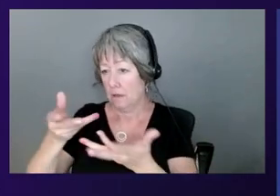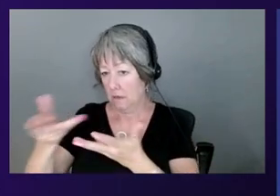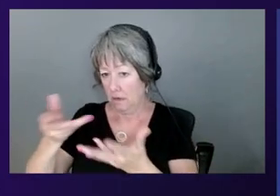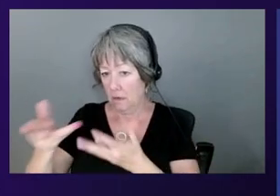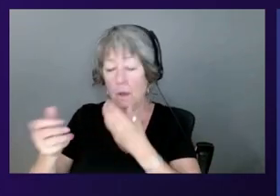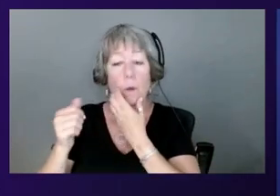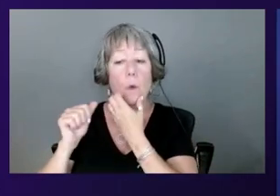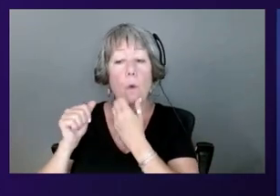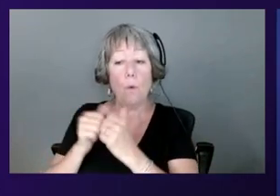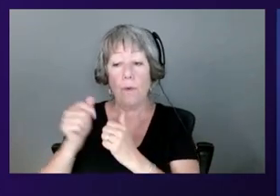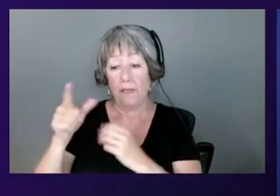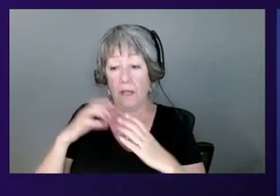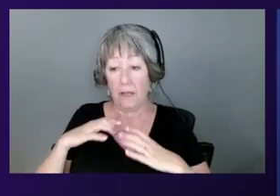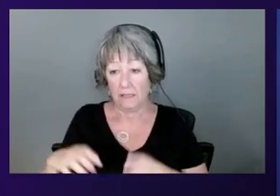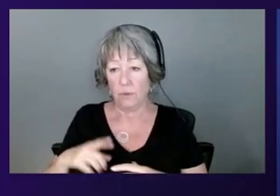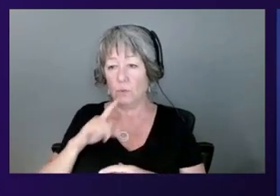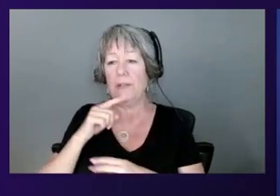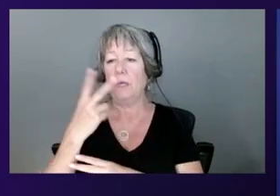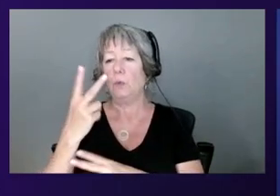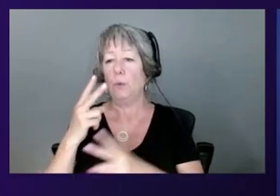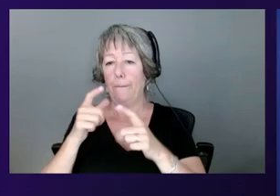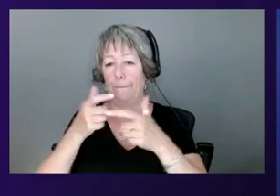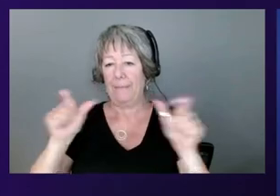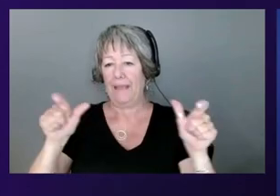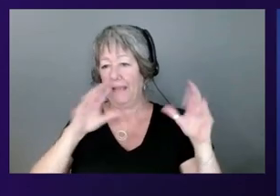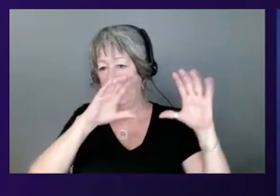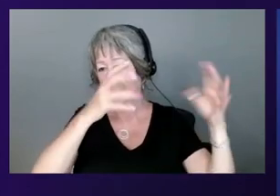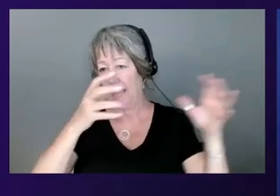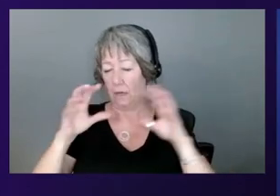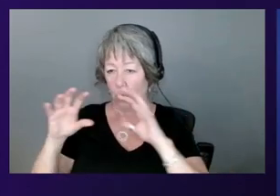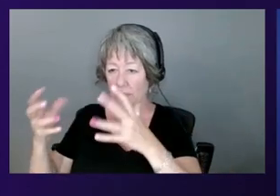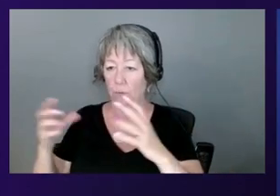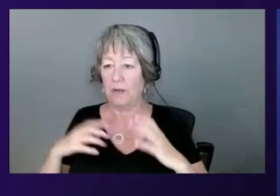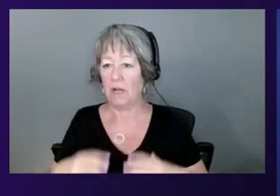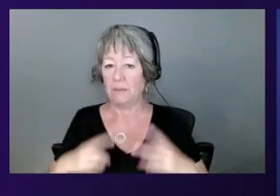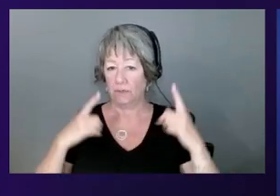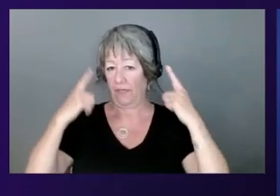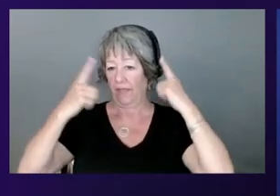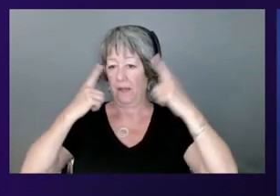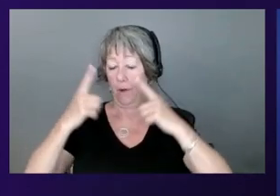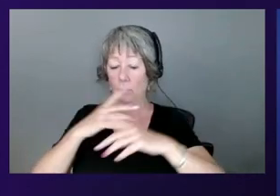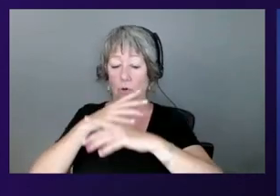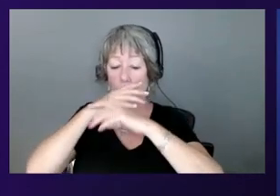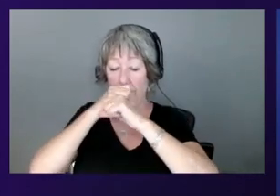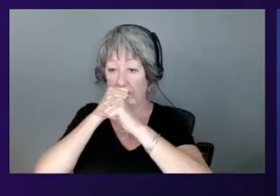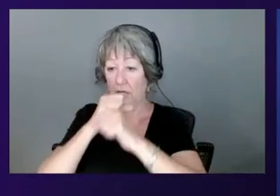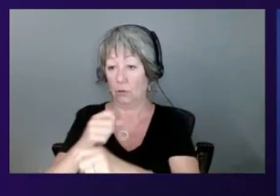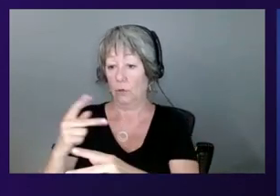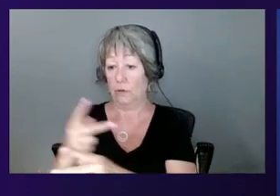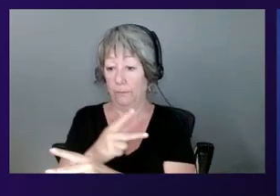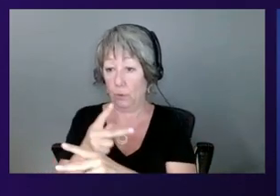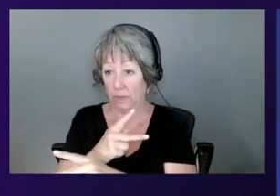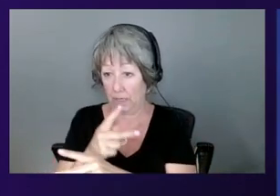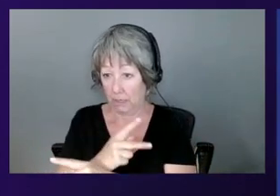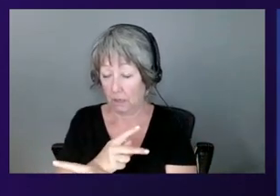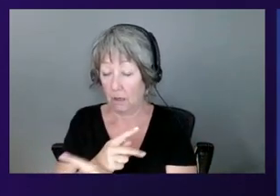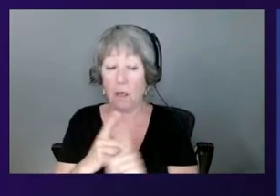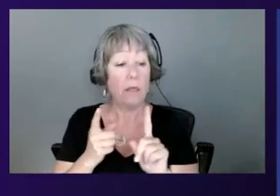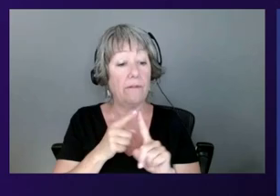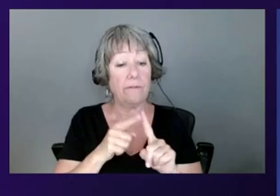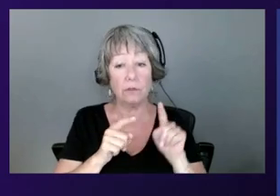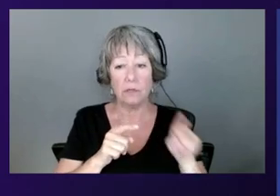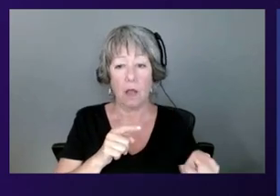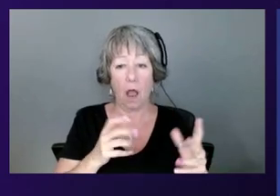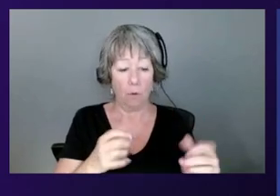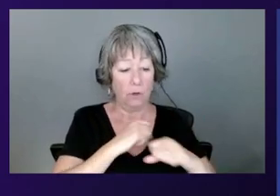two big categories based on these customer inputs that customers think about when they think about confidential computing. First, the first thing is I want to protect